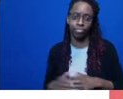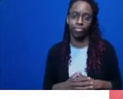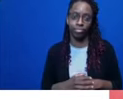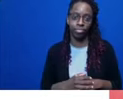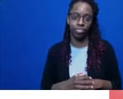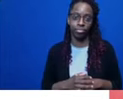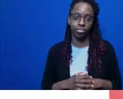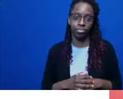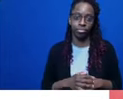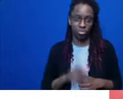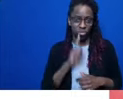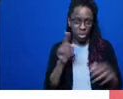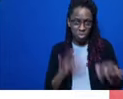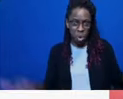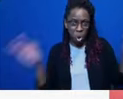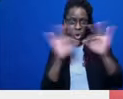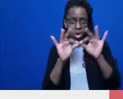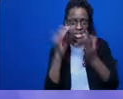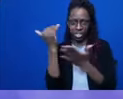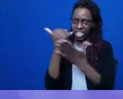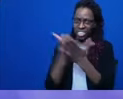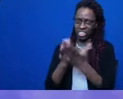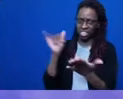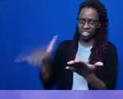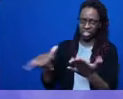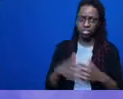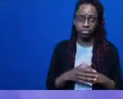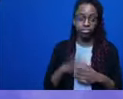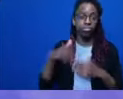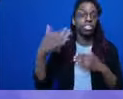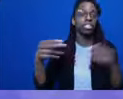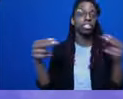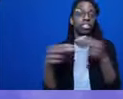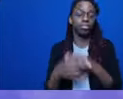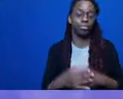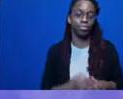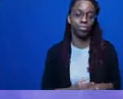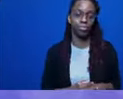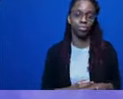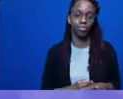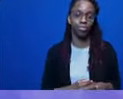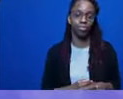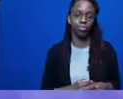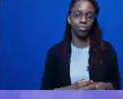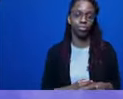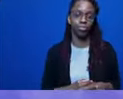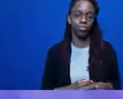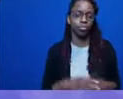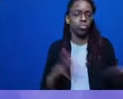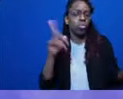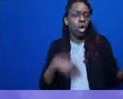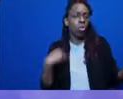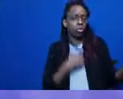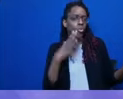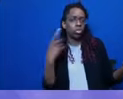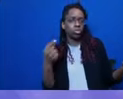that. Next slide. So what we would do might be to talk. Especially if you're